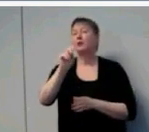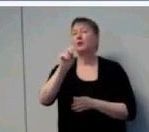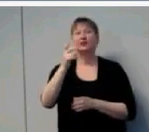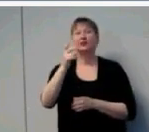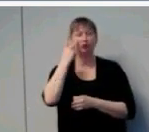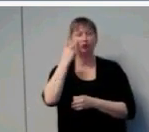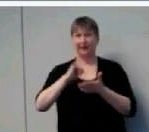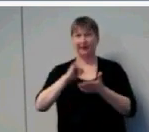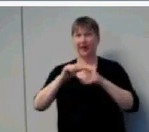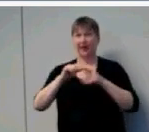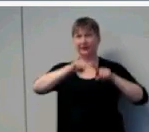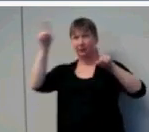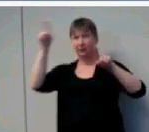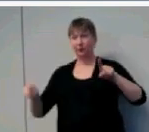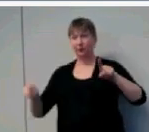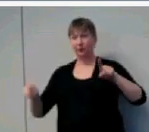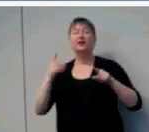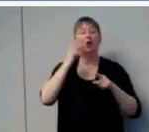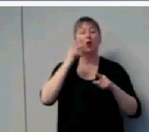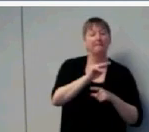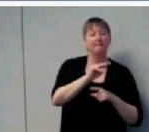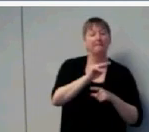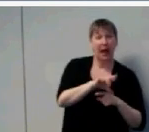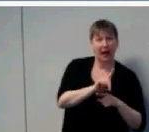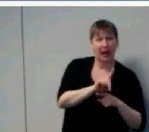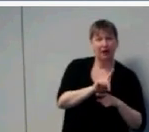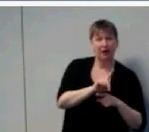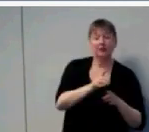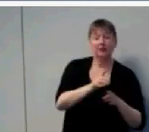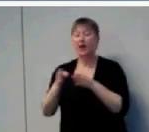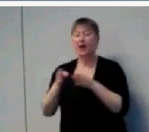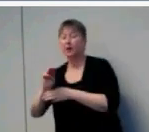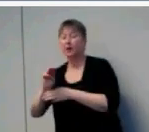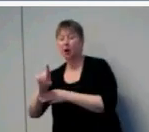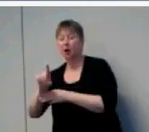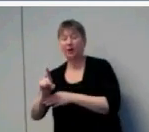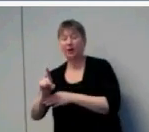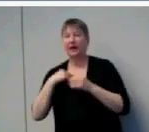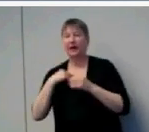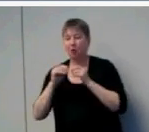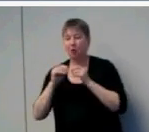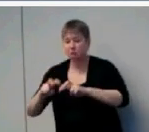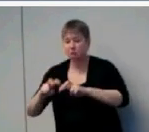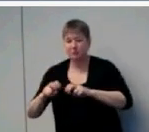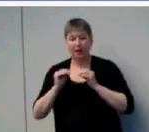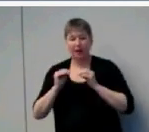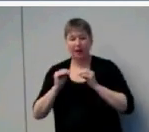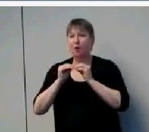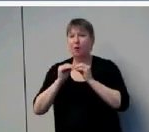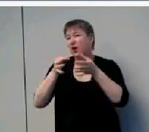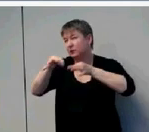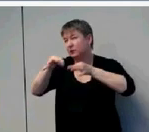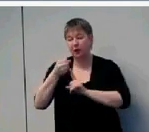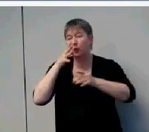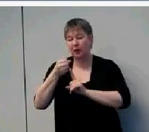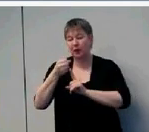to you about those mild and moderate children because they made up the bulk of our population. Only seven children in this